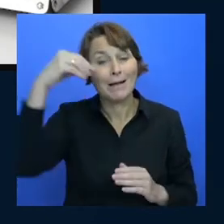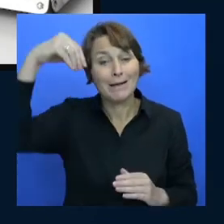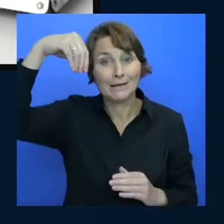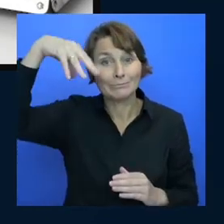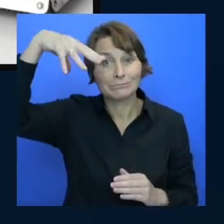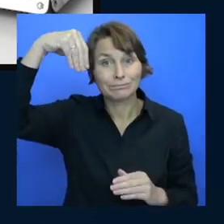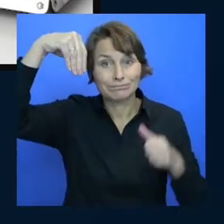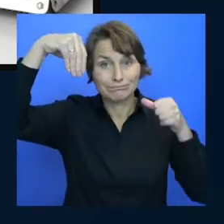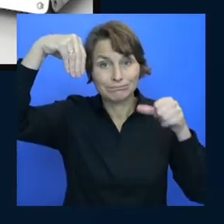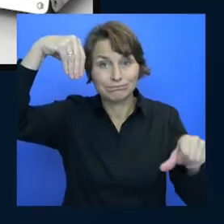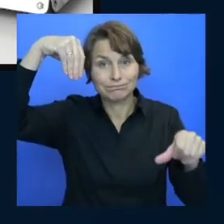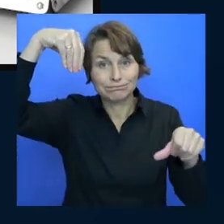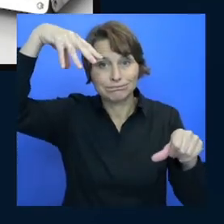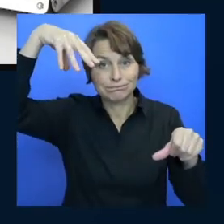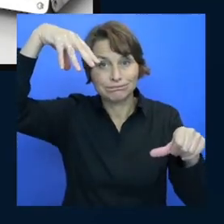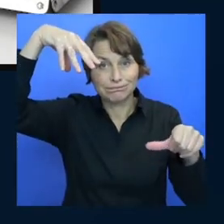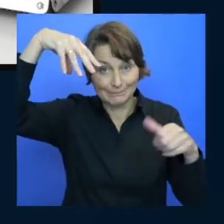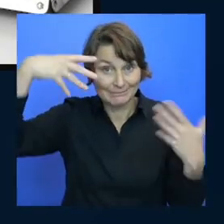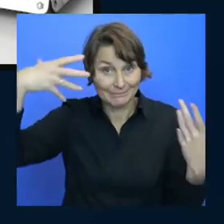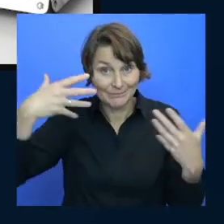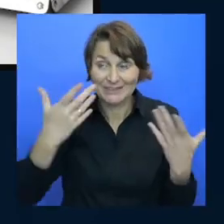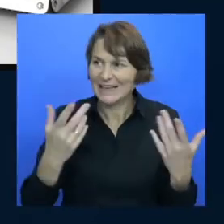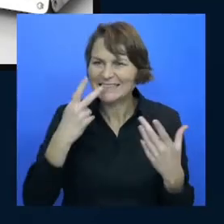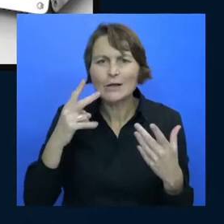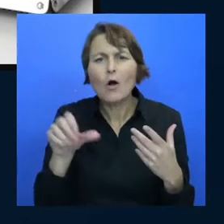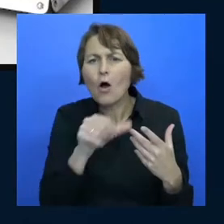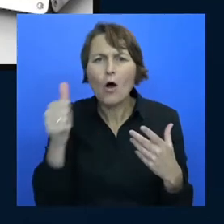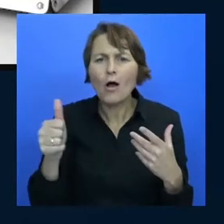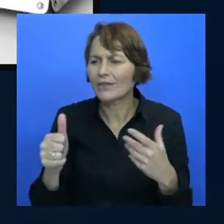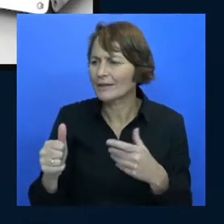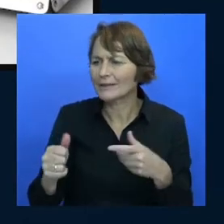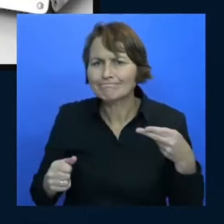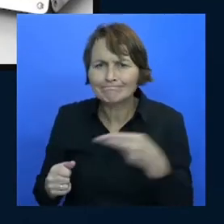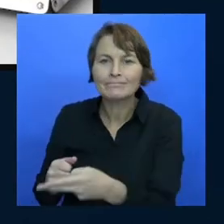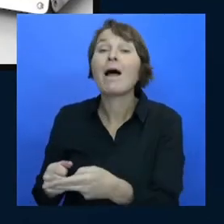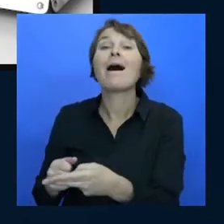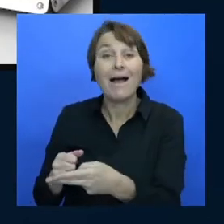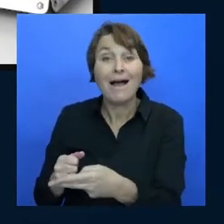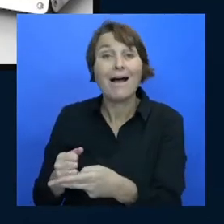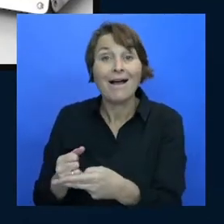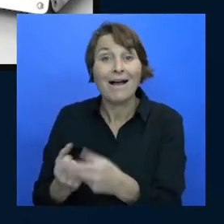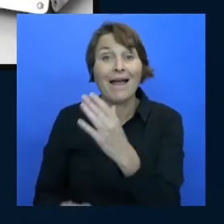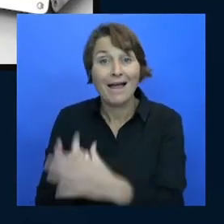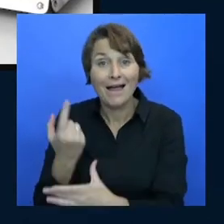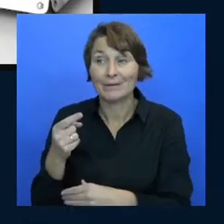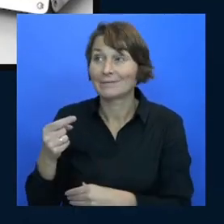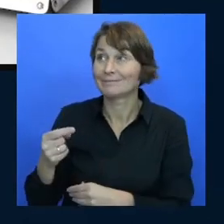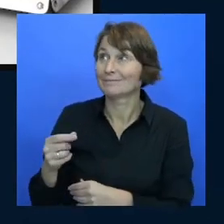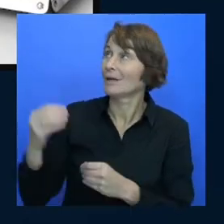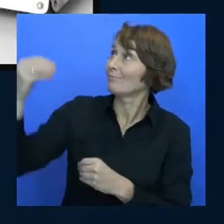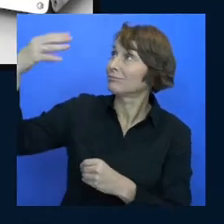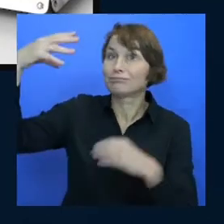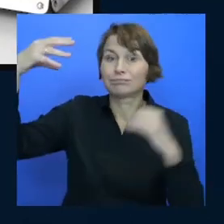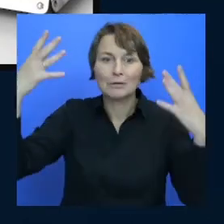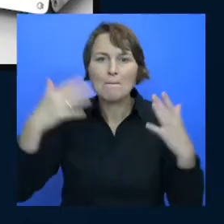plug Sam something else in turn a light on like prove to me that power is even happening that's a great one maybe I blew a fuse